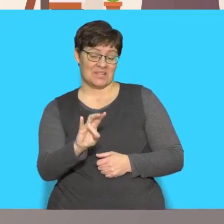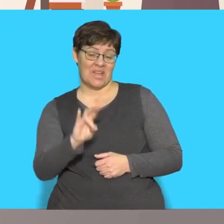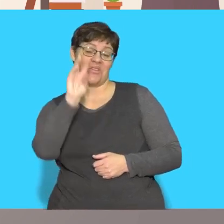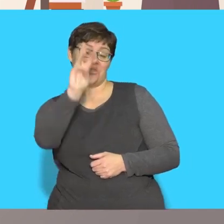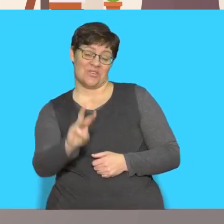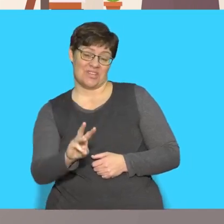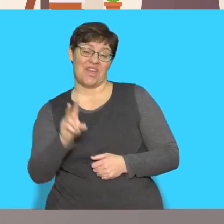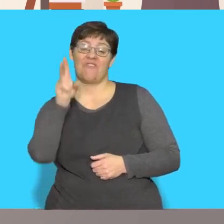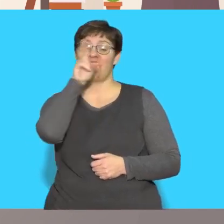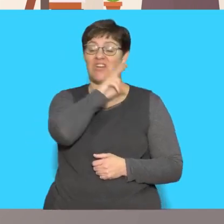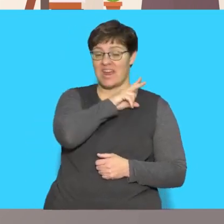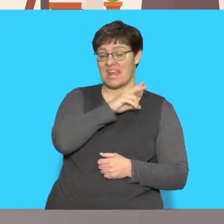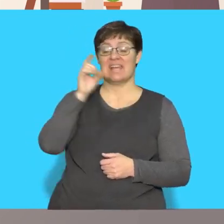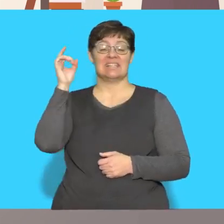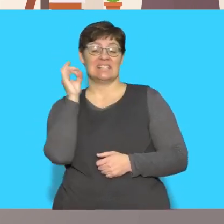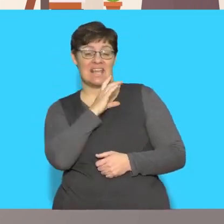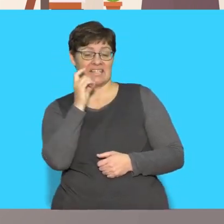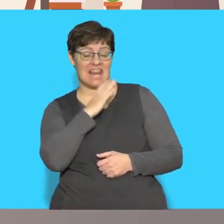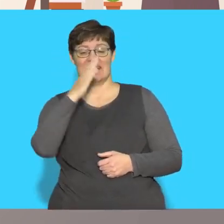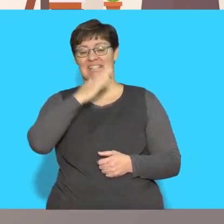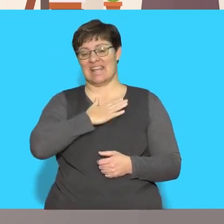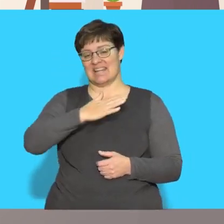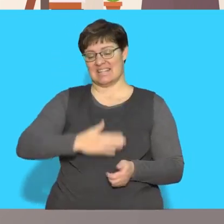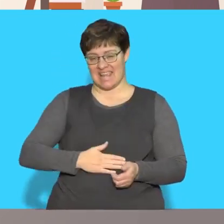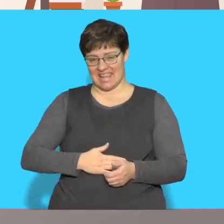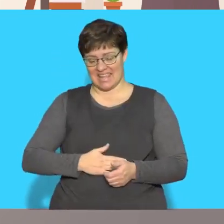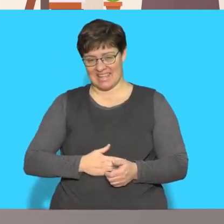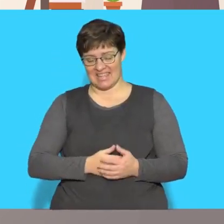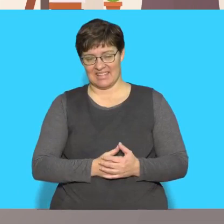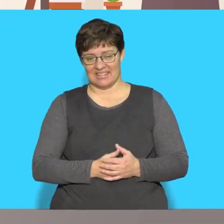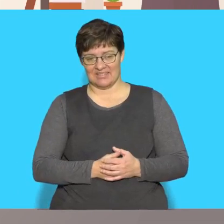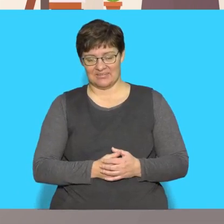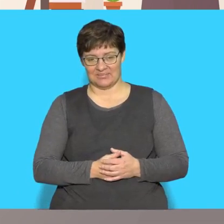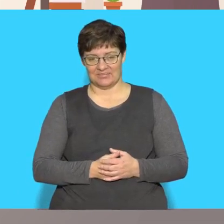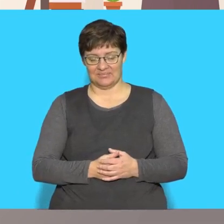Wednesday, Thursday, Friday, Saturday and Sunday.